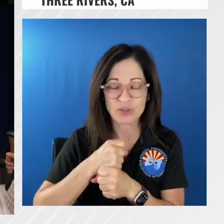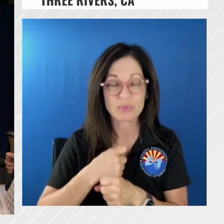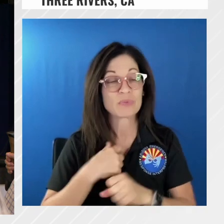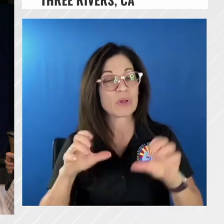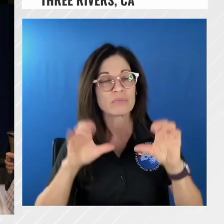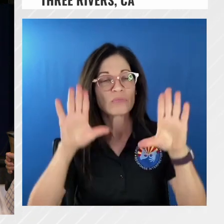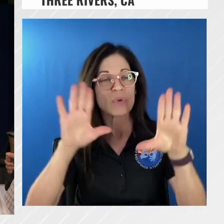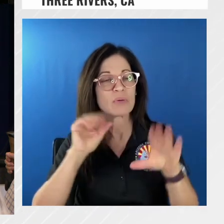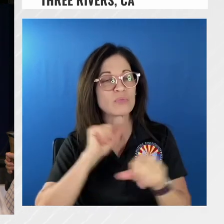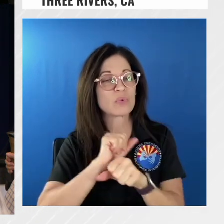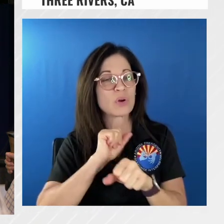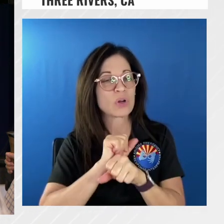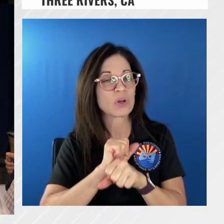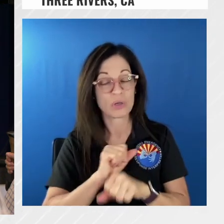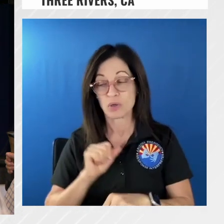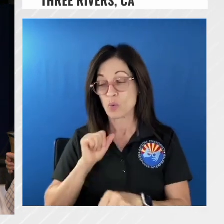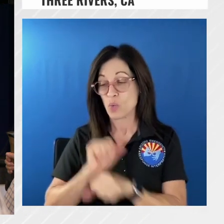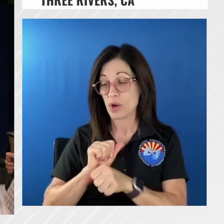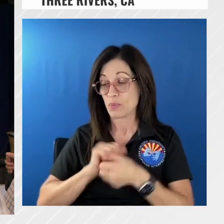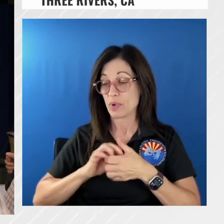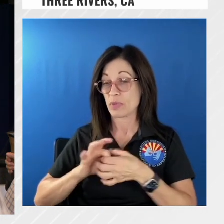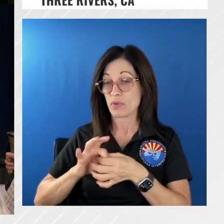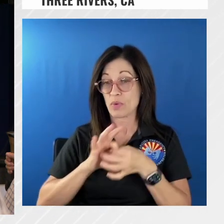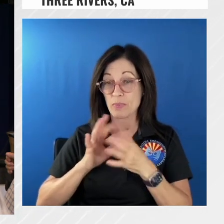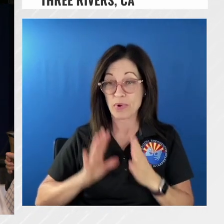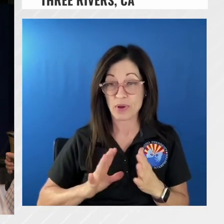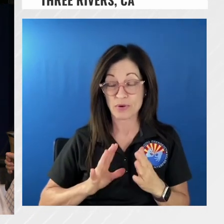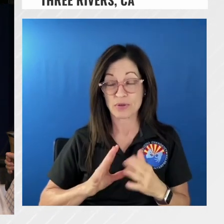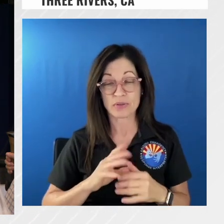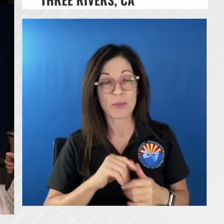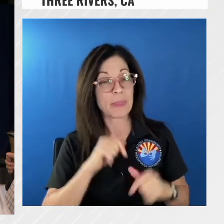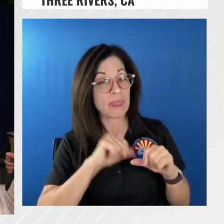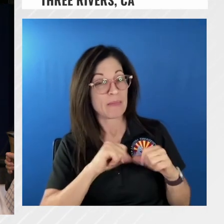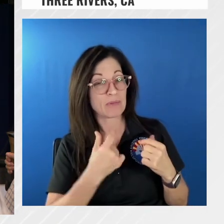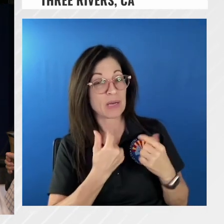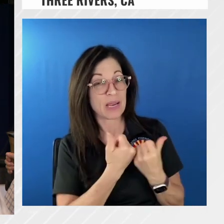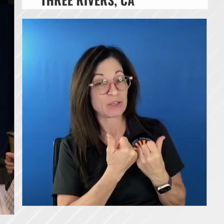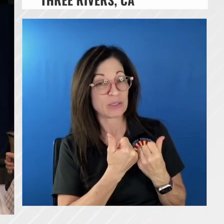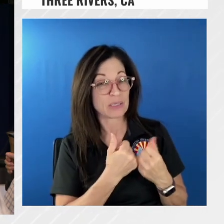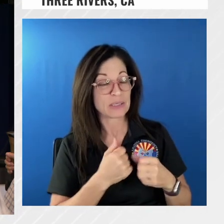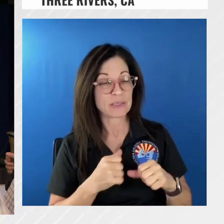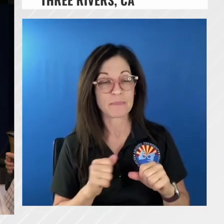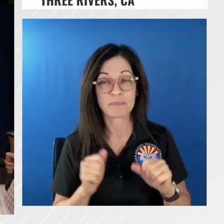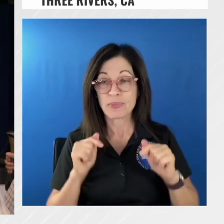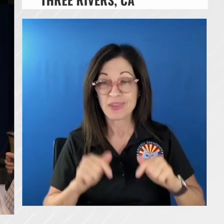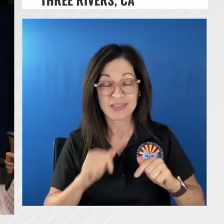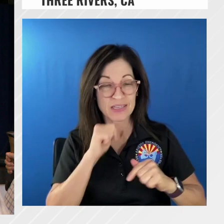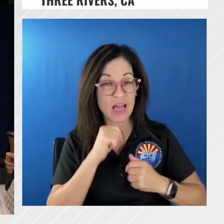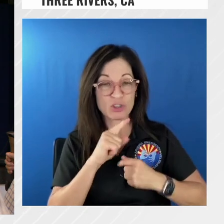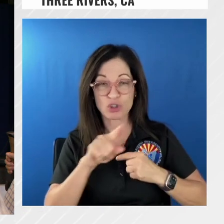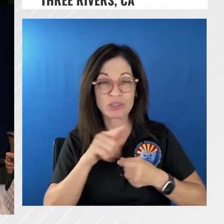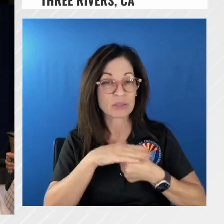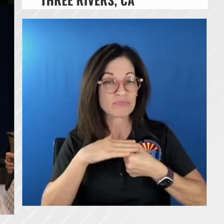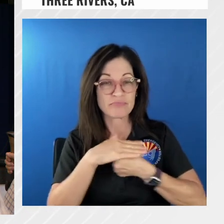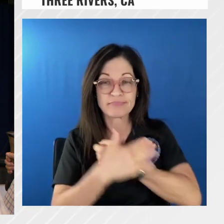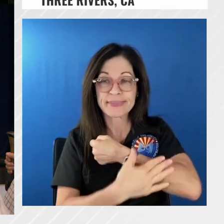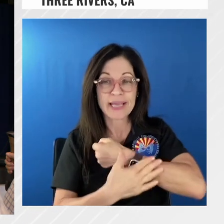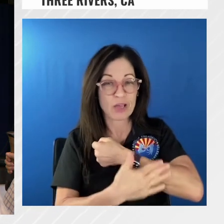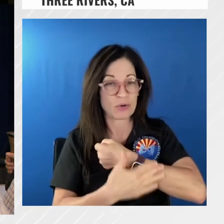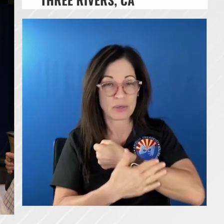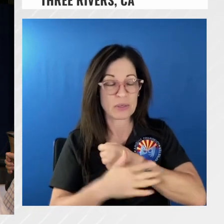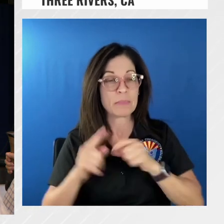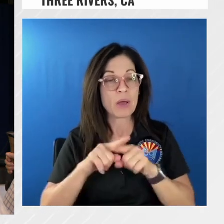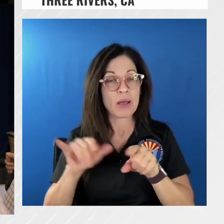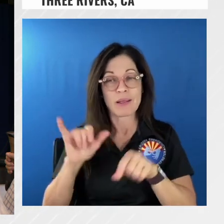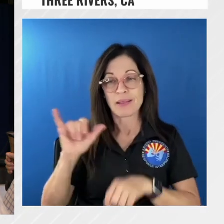of working with our cooperators this is not a county incident but as uh clayton talked